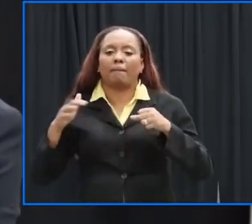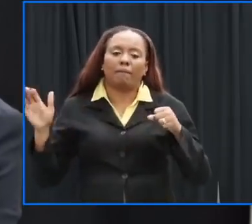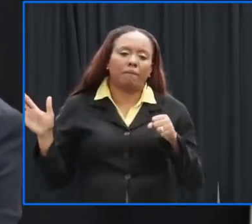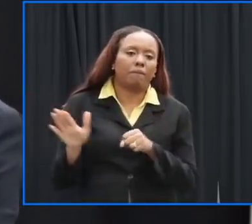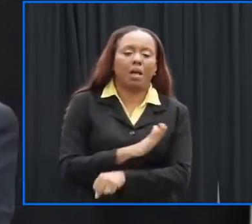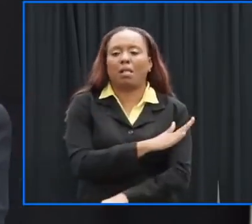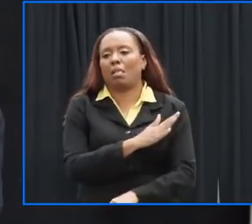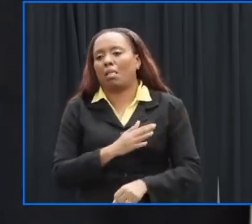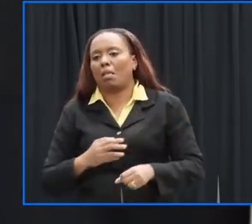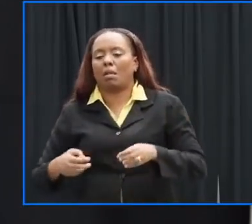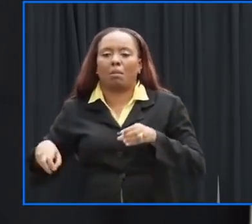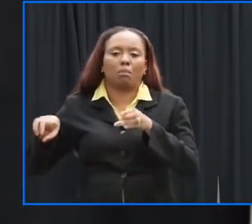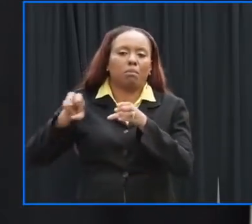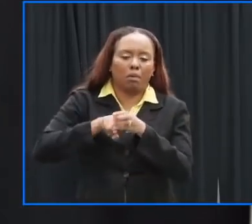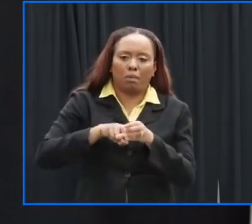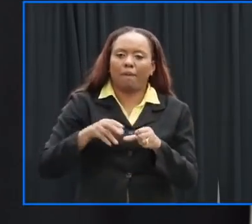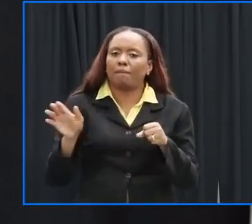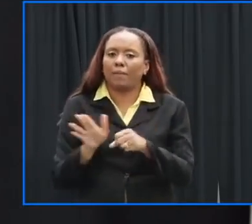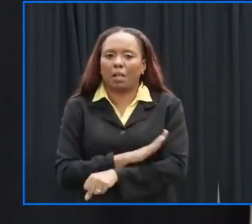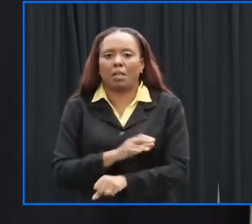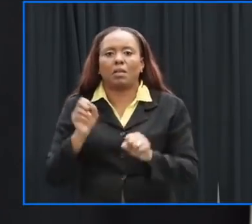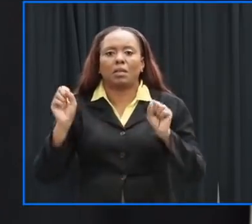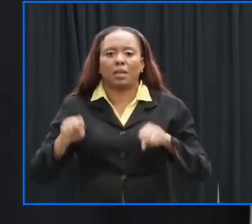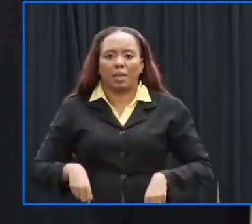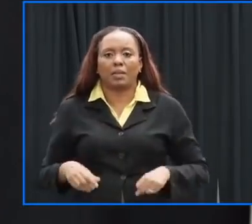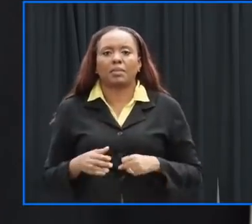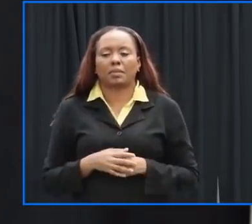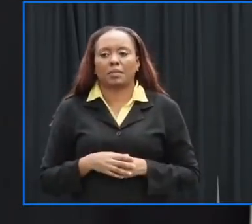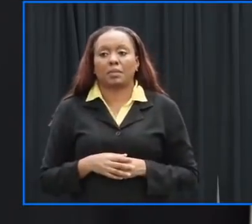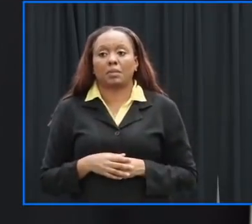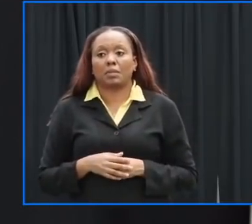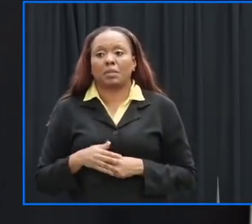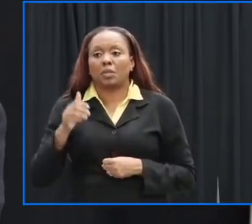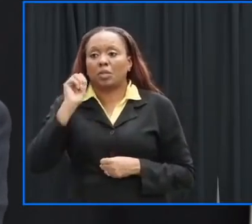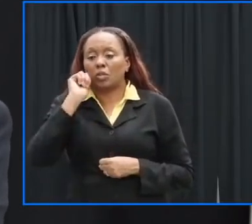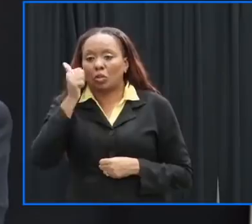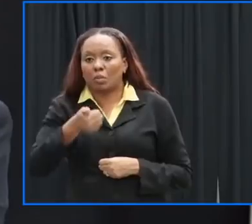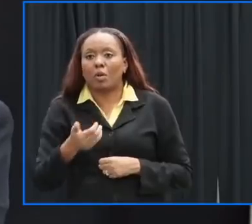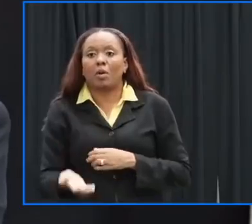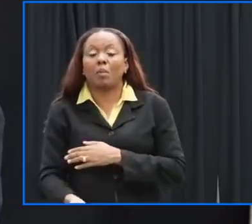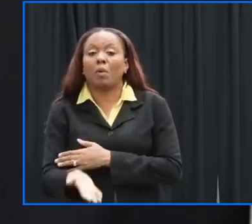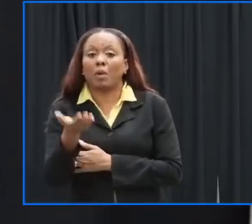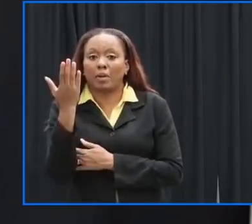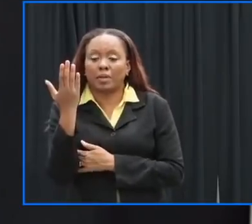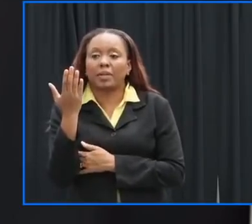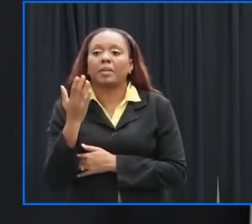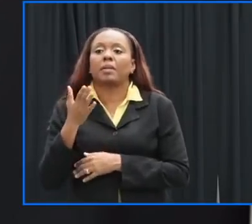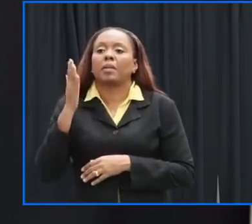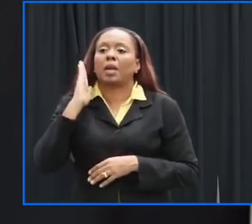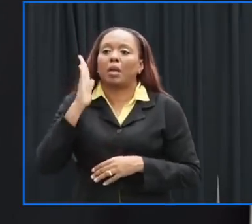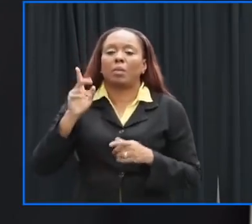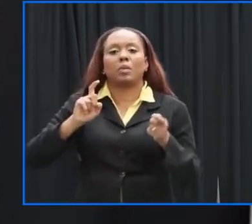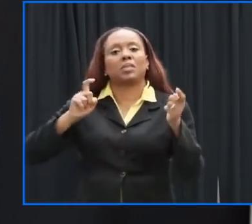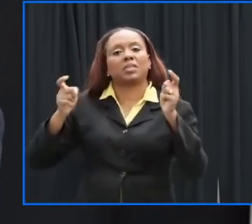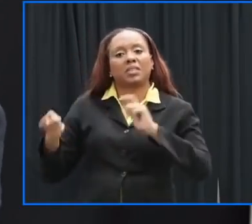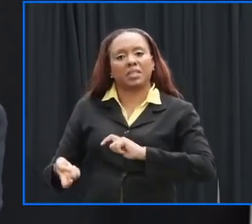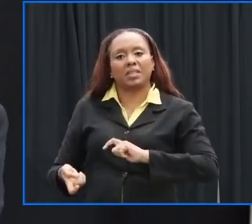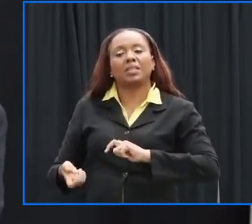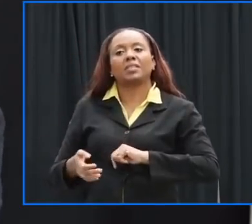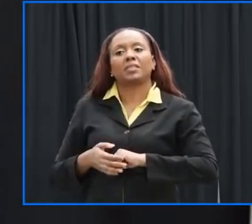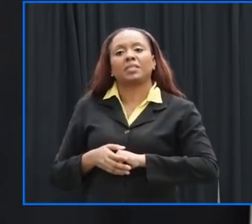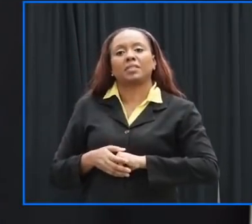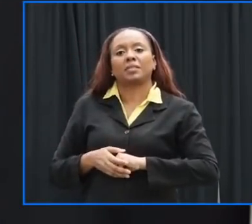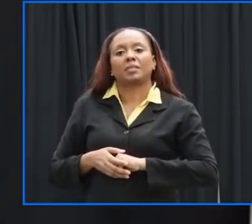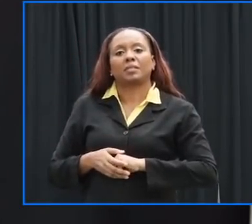we will then we get the all clear and public transport resumes uh we will revert to 75 percent but so as to move